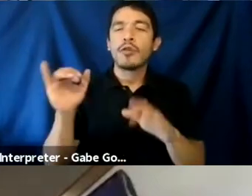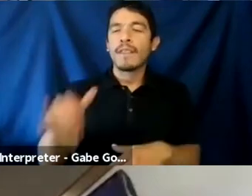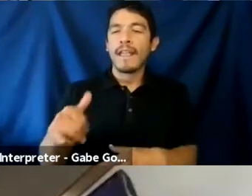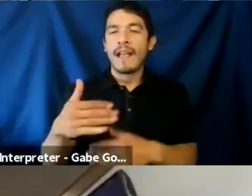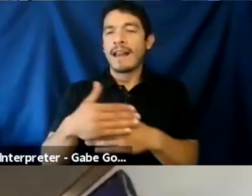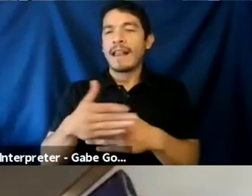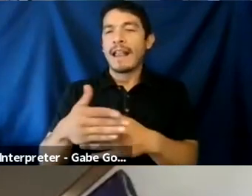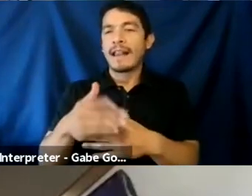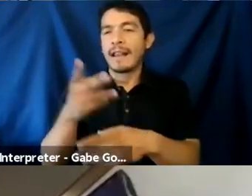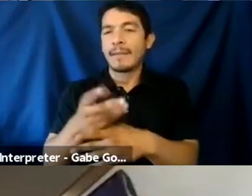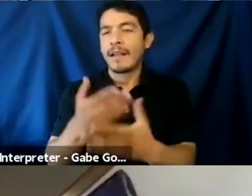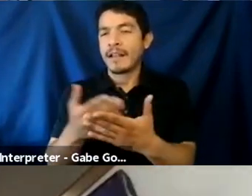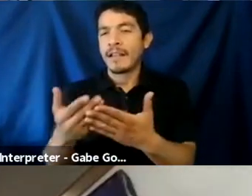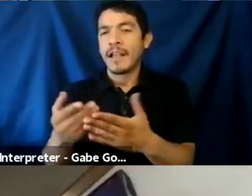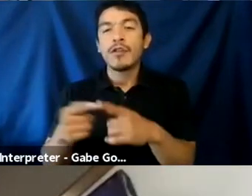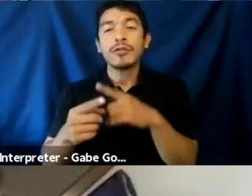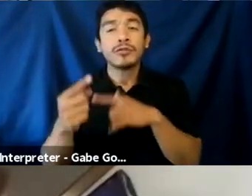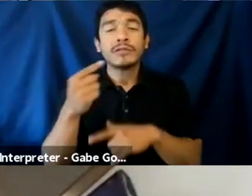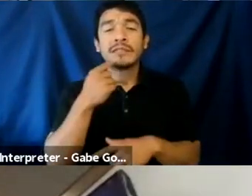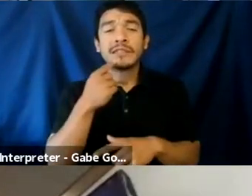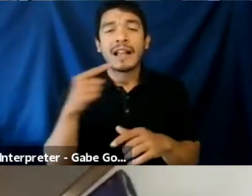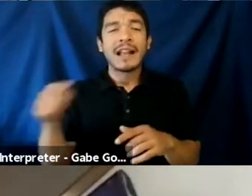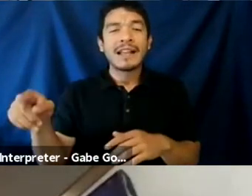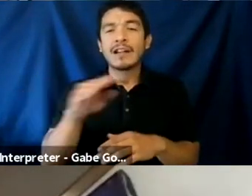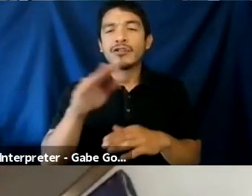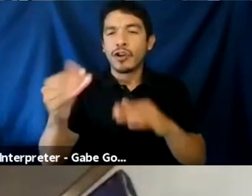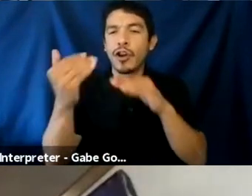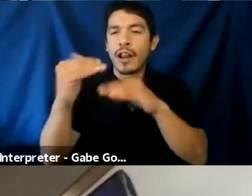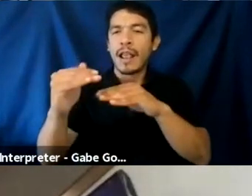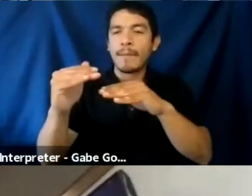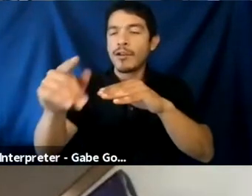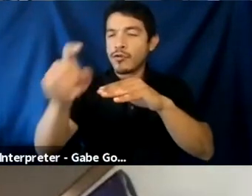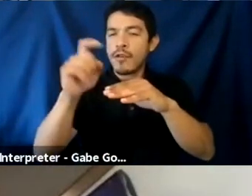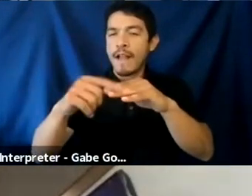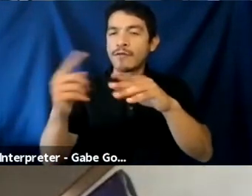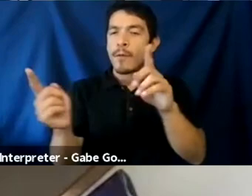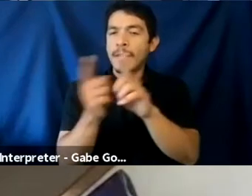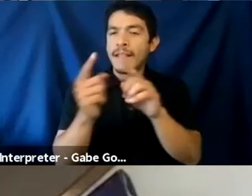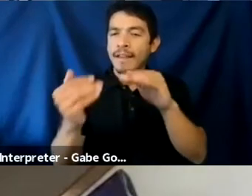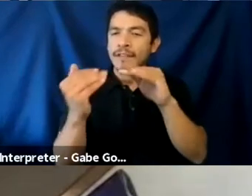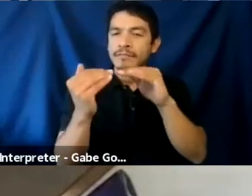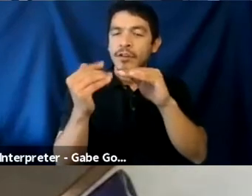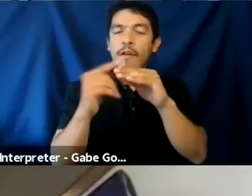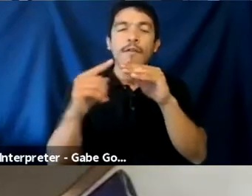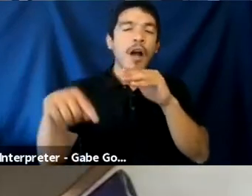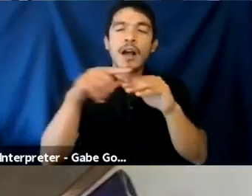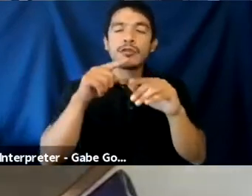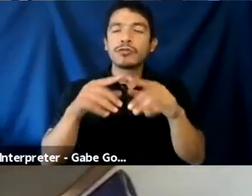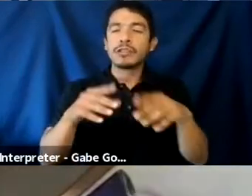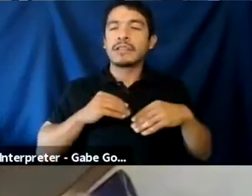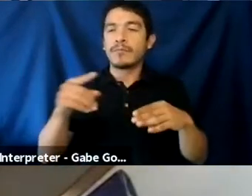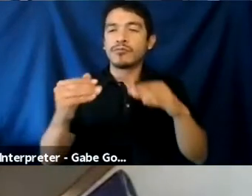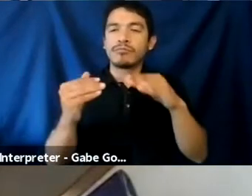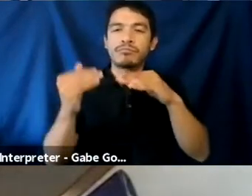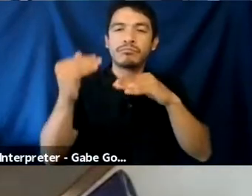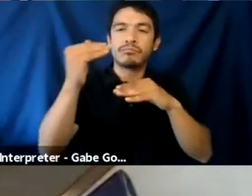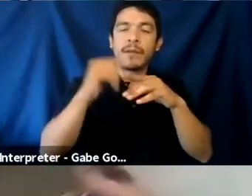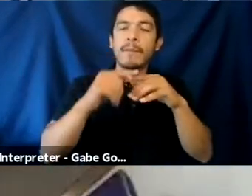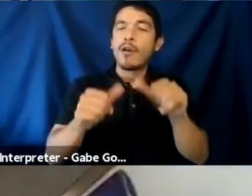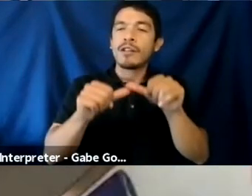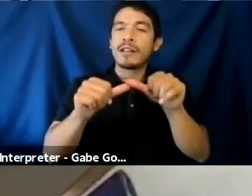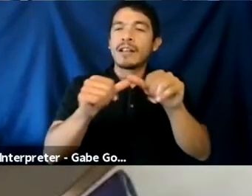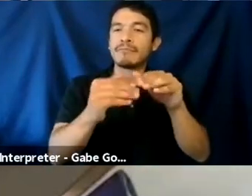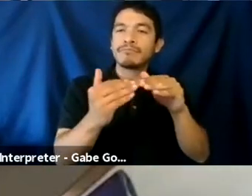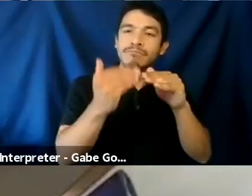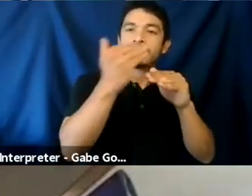stuff, you know, to say like, oh, here's this threshold and here's this bar. And you have to meet this bar in order for us. But, but of course they keep moving the goalposts. keep